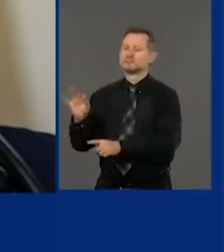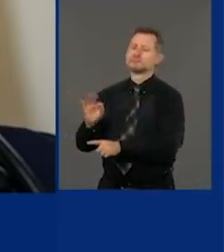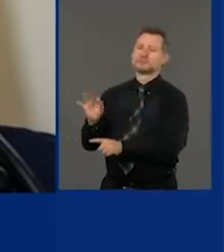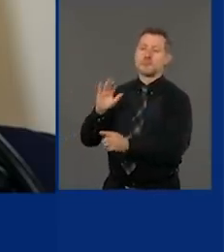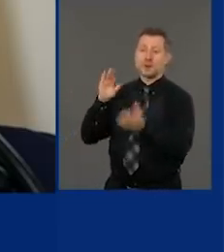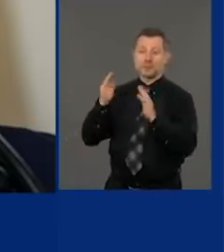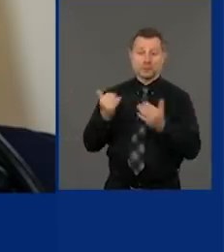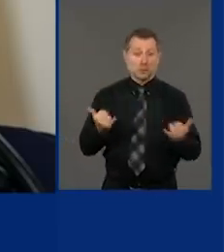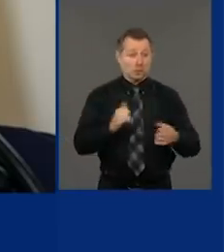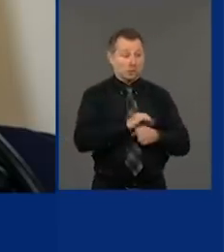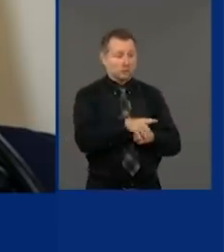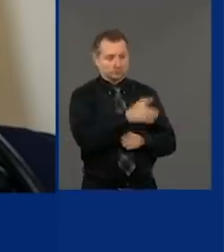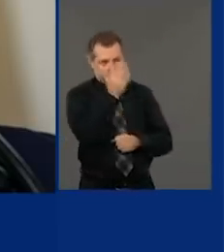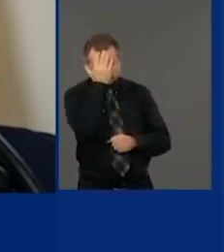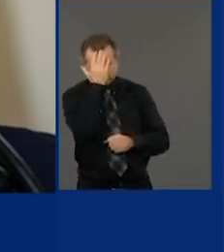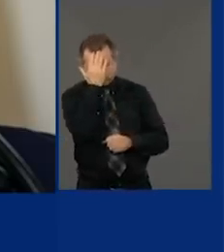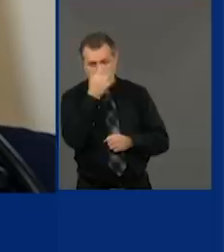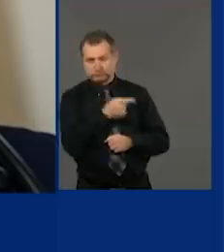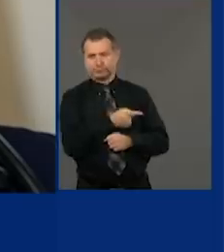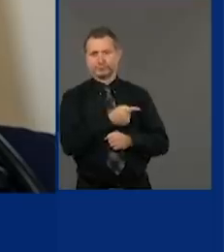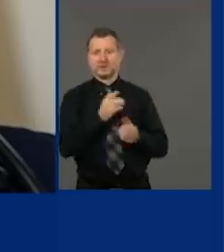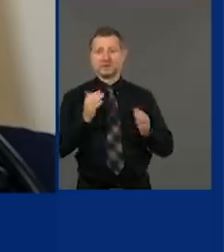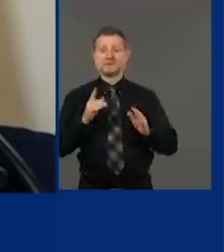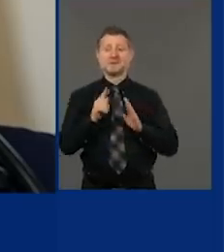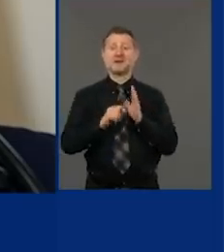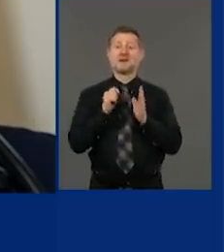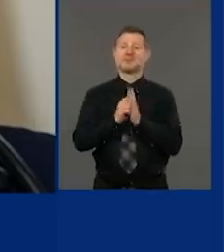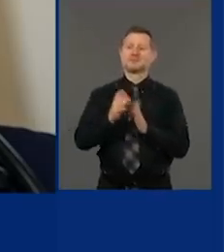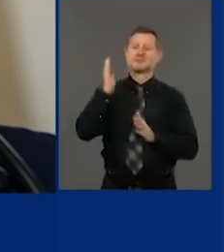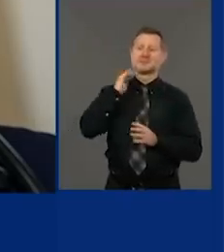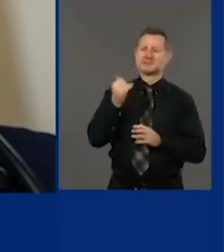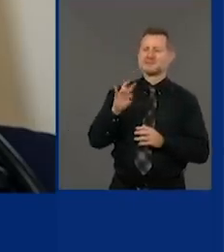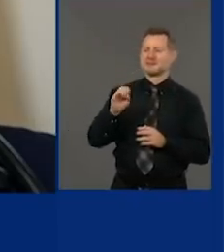Nobody died in the Watergate scandal.